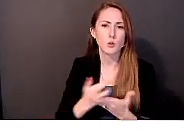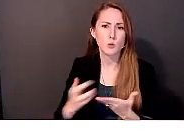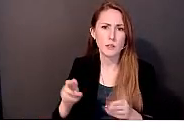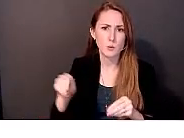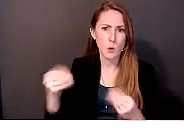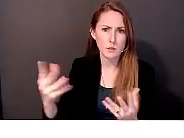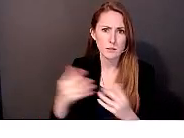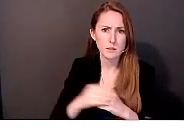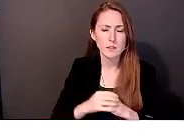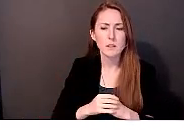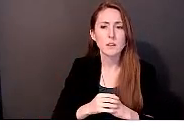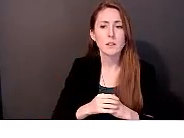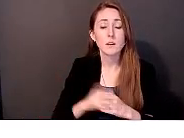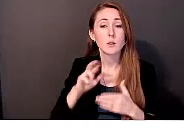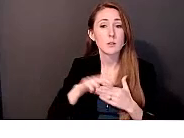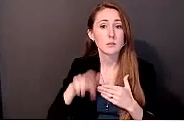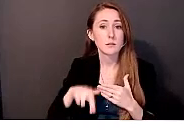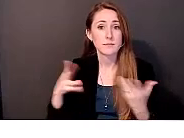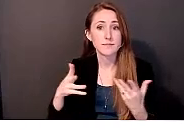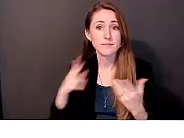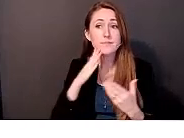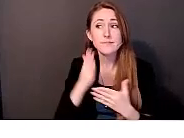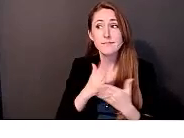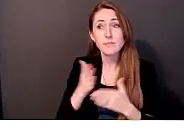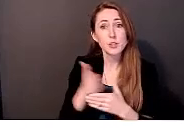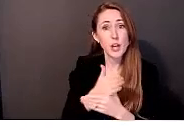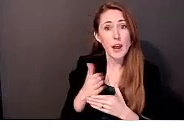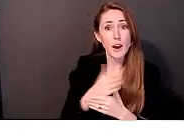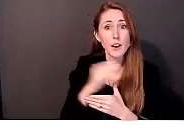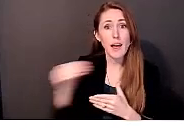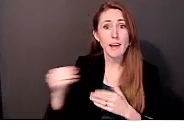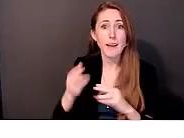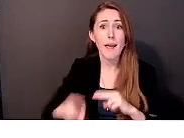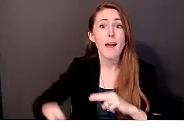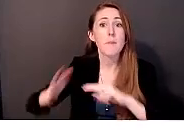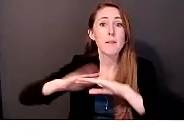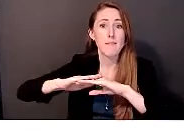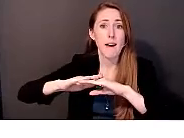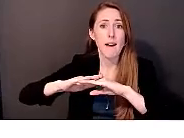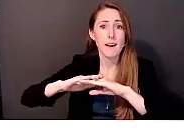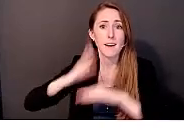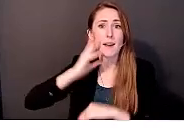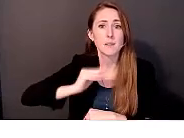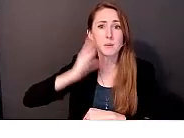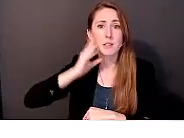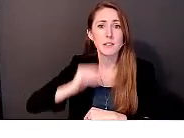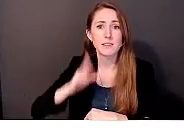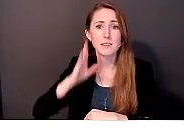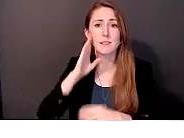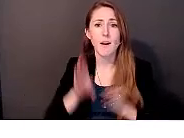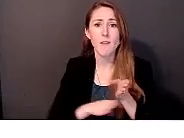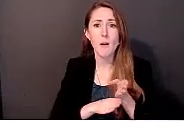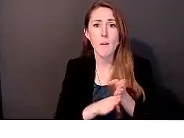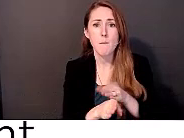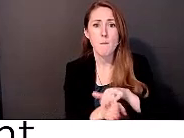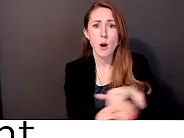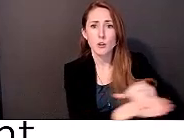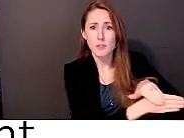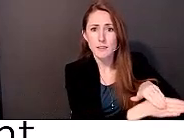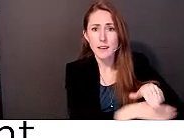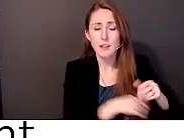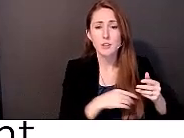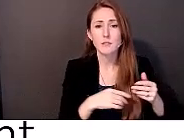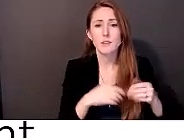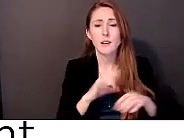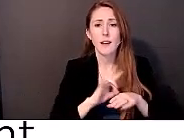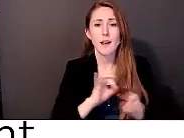shared and amplified experiences of marginalization and exclusion for these folks in these communities.